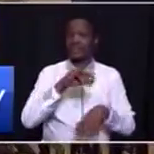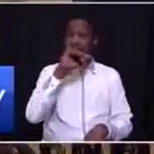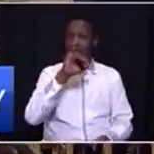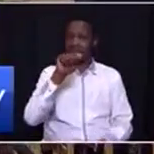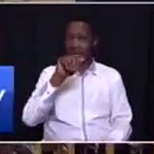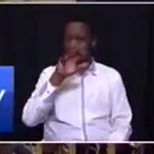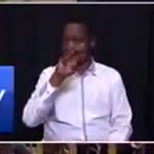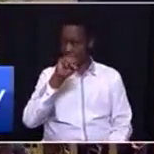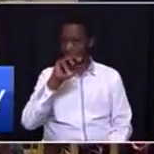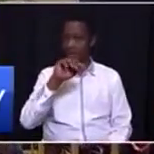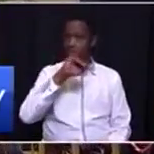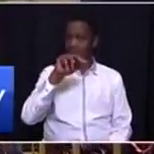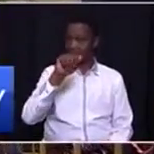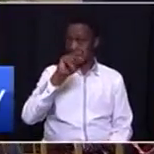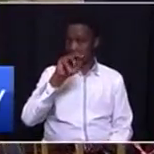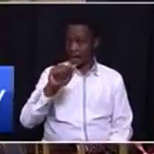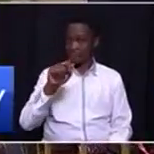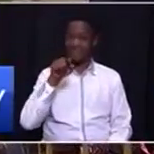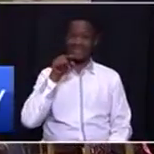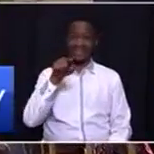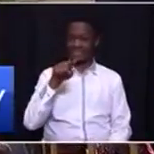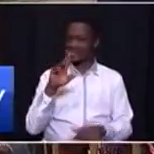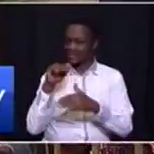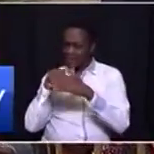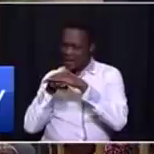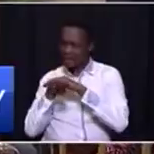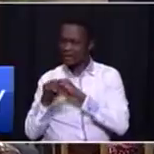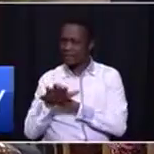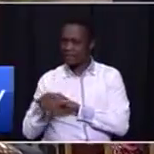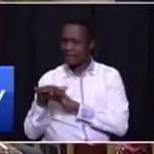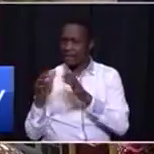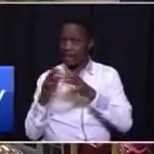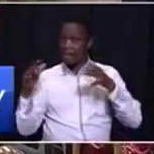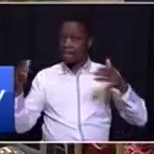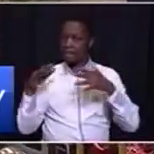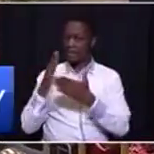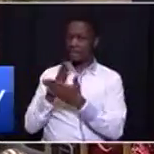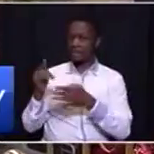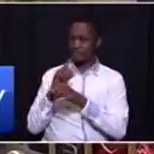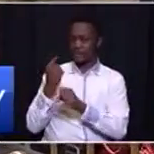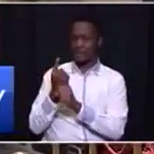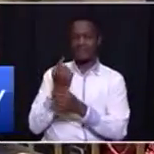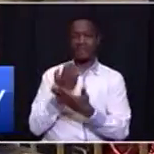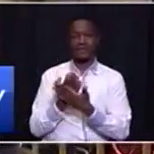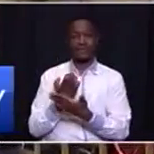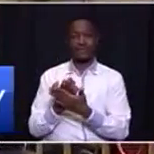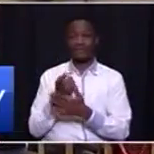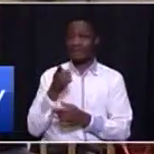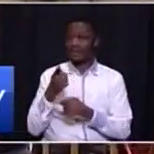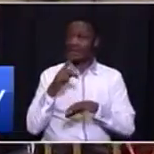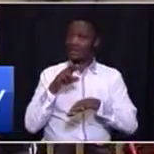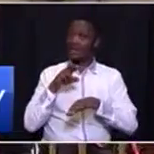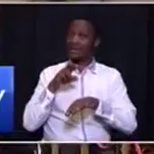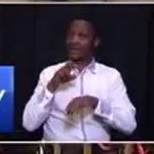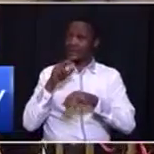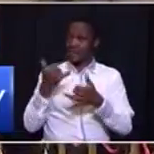samazamas, this is a hidden part, a big part of the Gauteng economy. And it is time